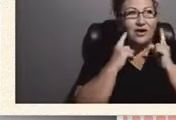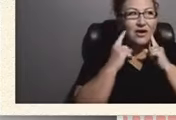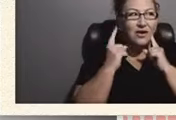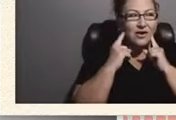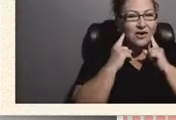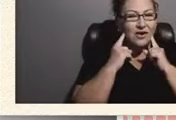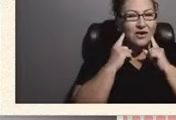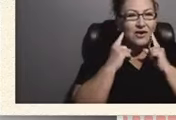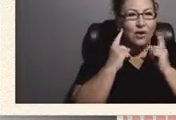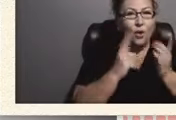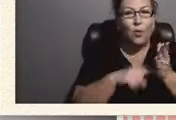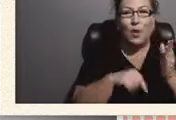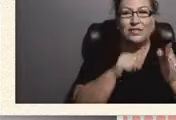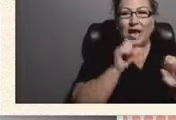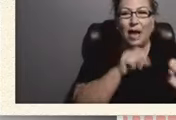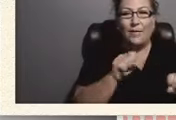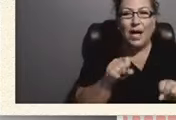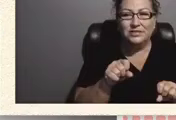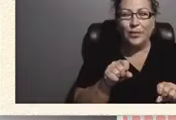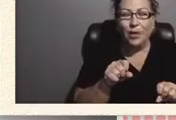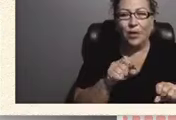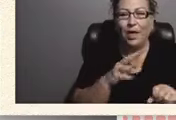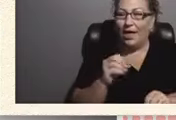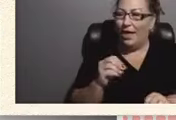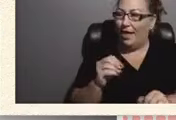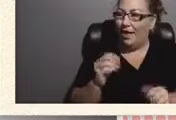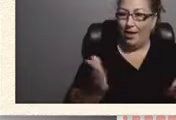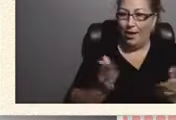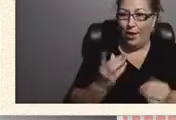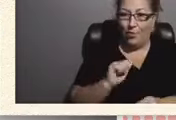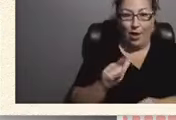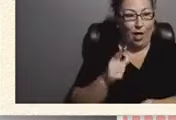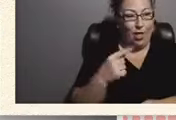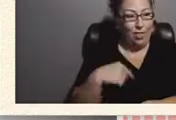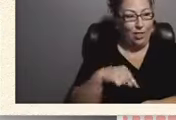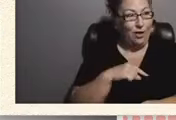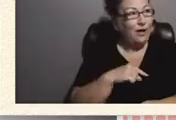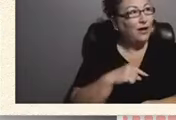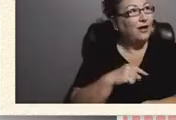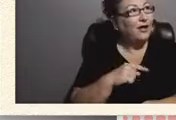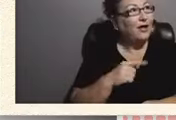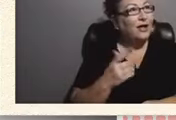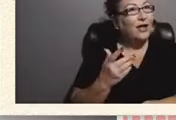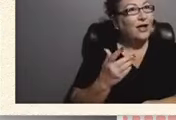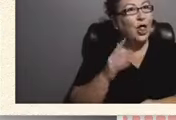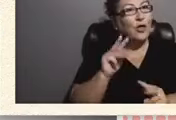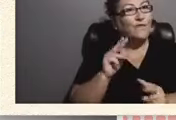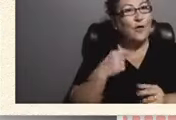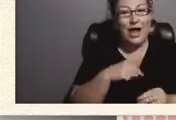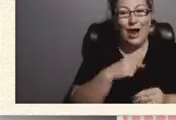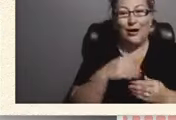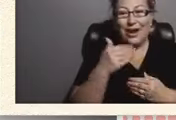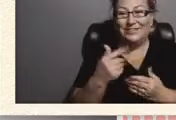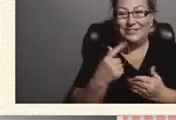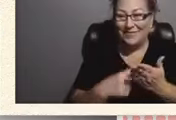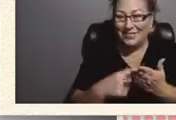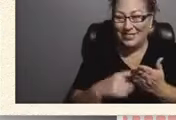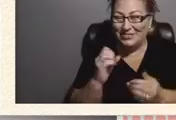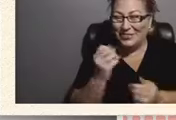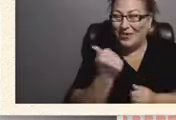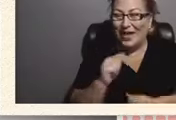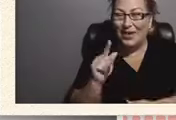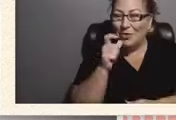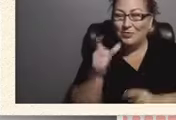possible and here we all are looking forward to our next conversation so anyone who been dealing with the challenges